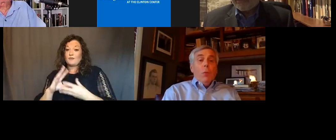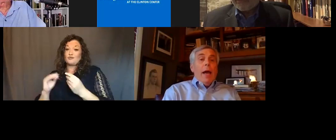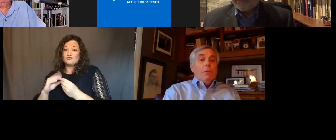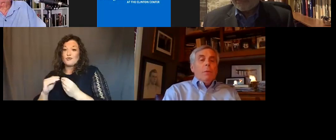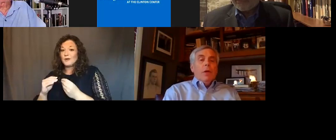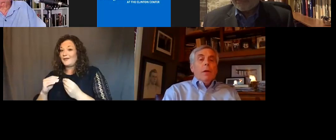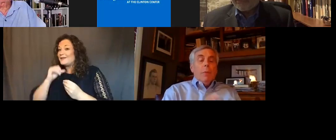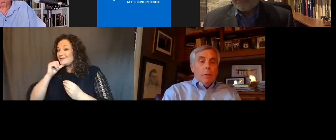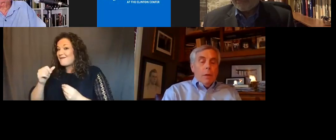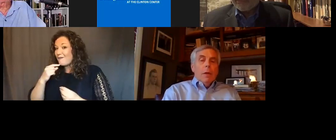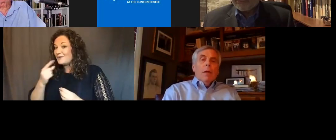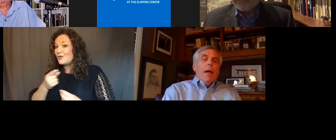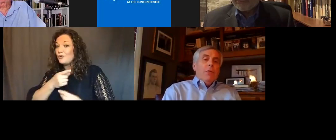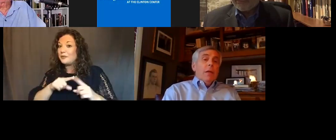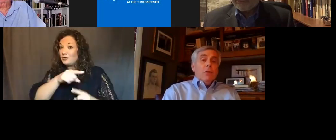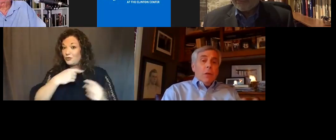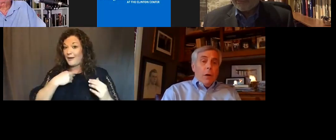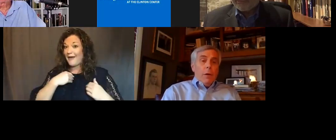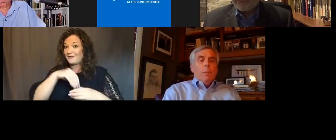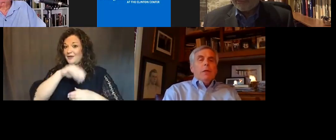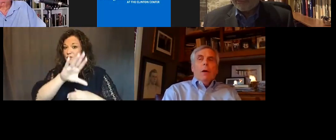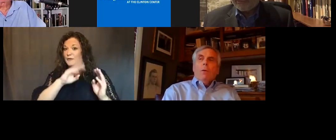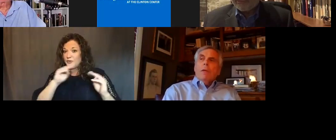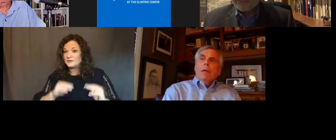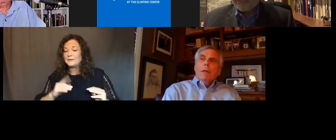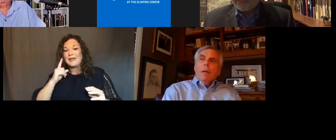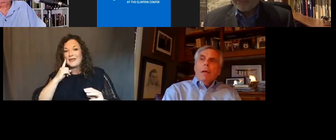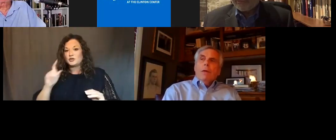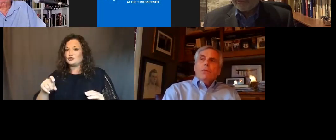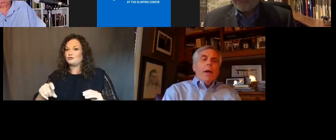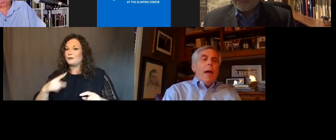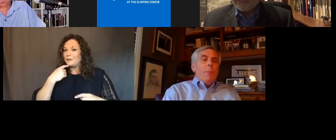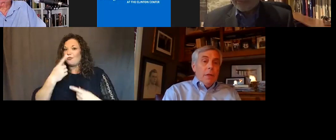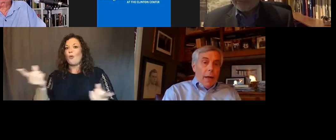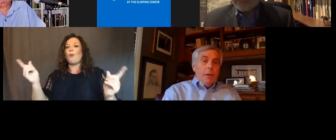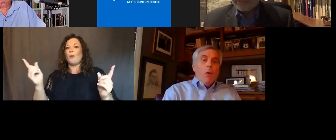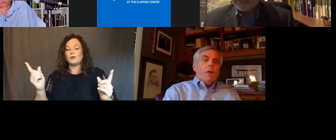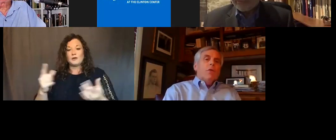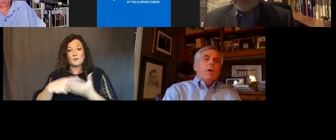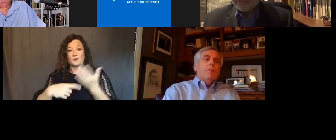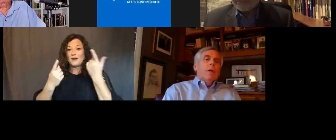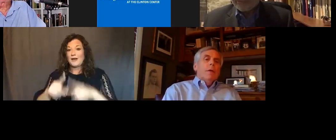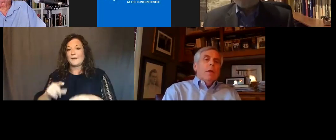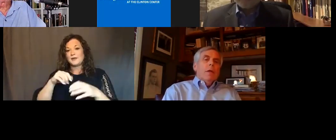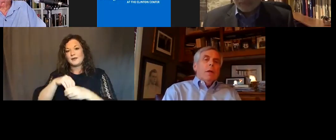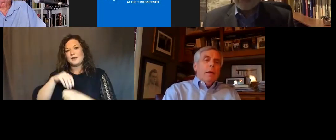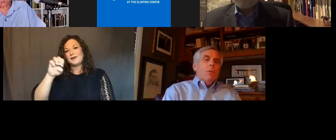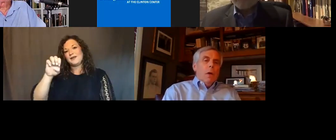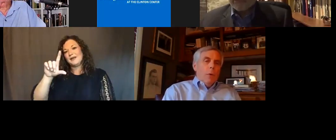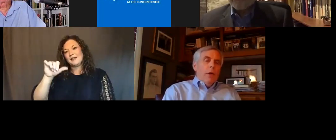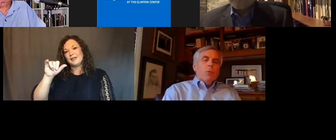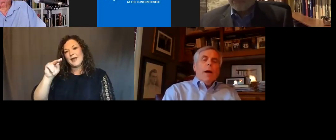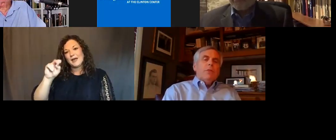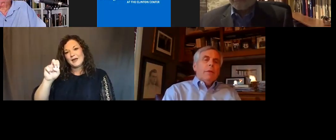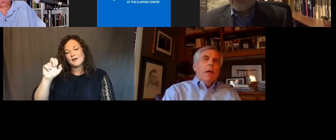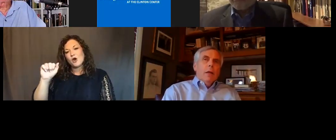that you have in the museum, but I think is clearly to be told, is what happened in Elaine, Arkansas, and the Elaine